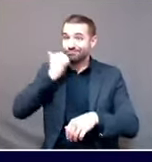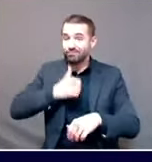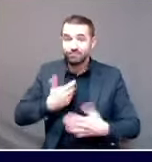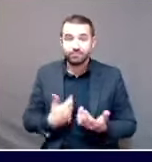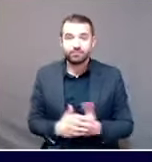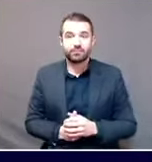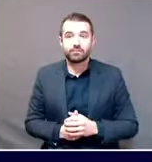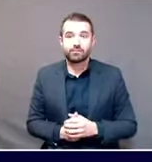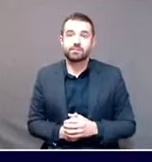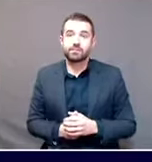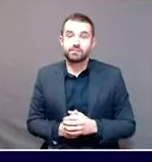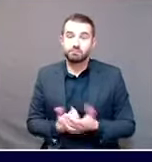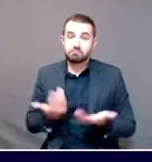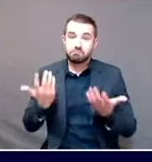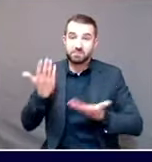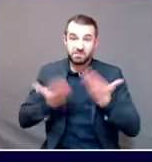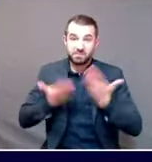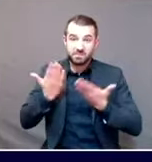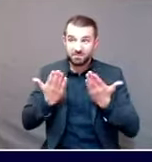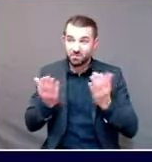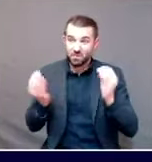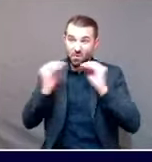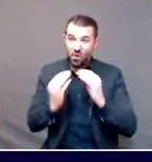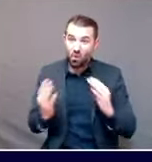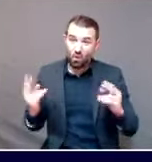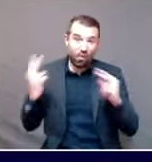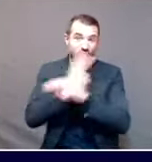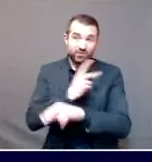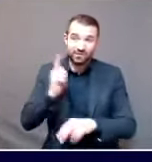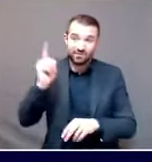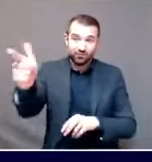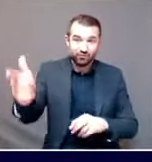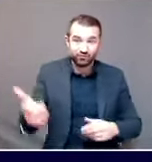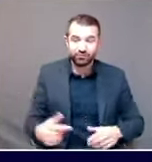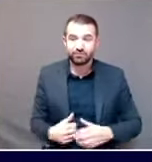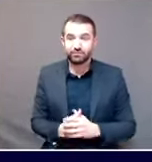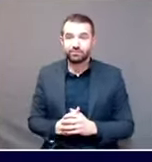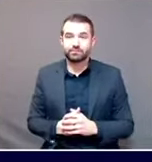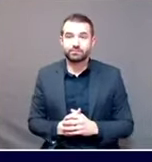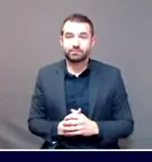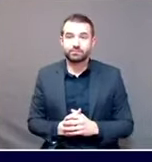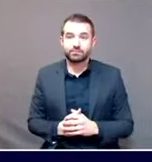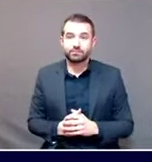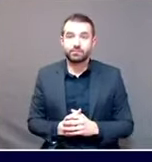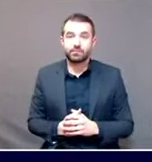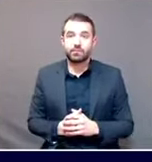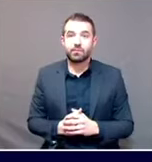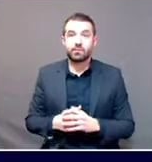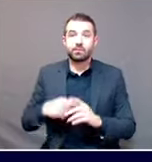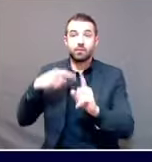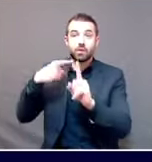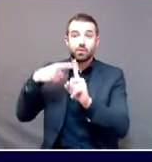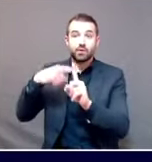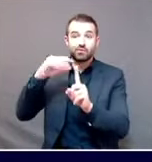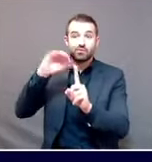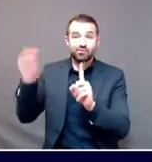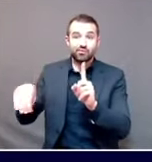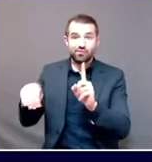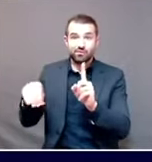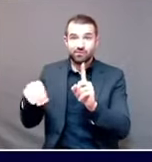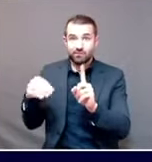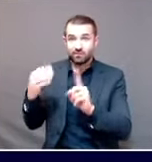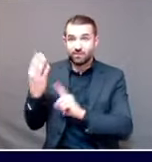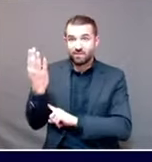get worse, perhaps even far worse. Our positivity rate just 14 days ago,